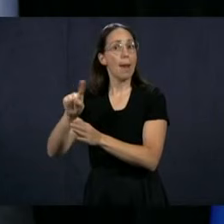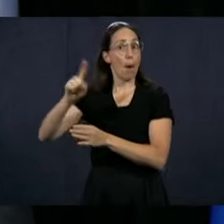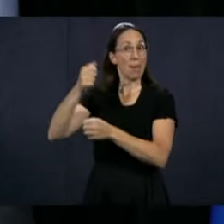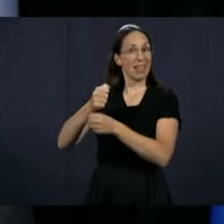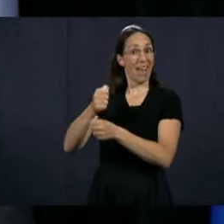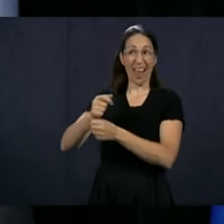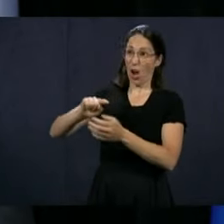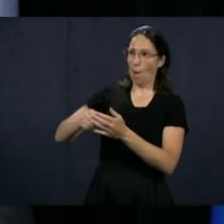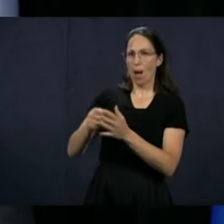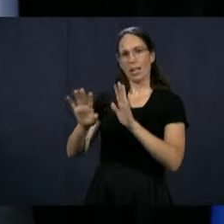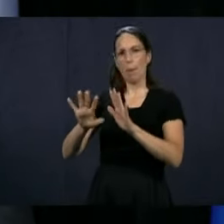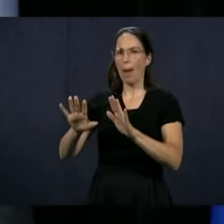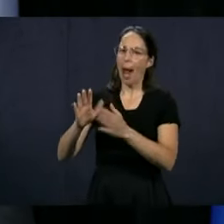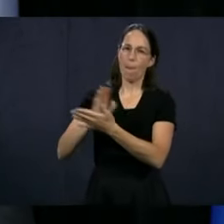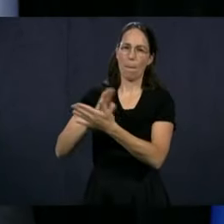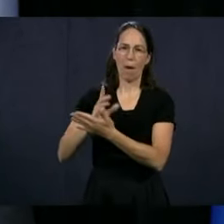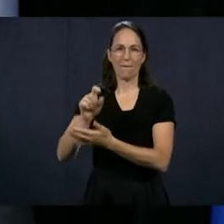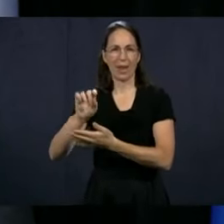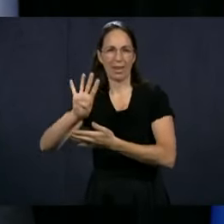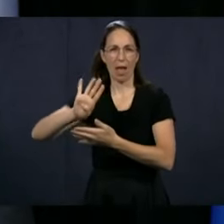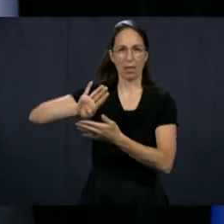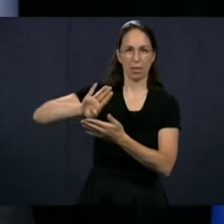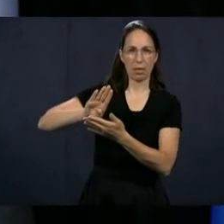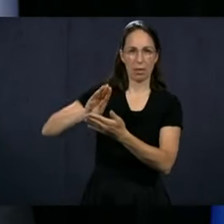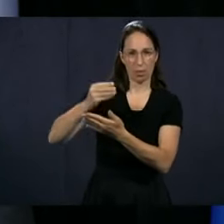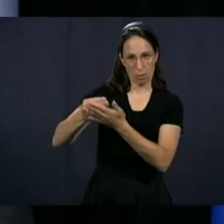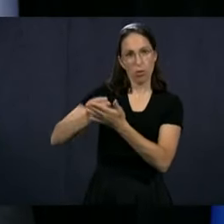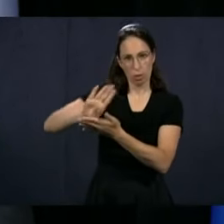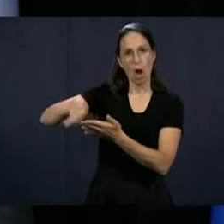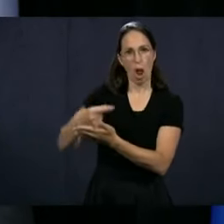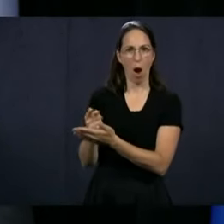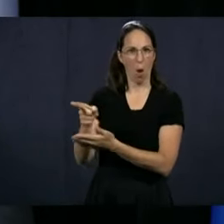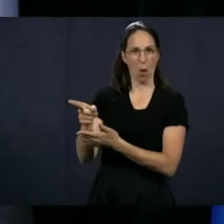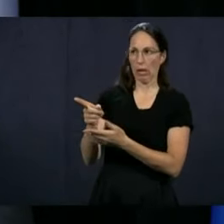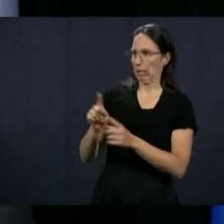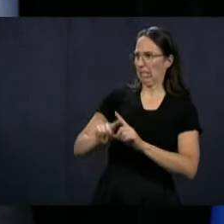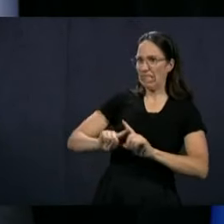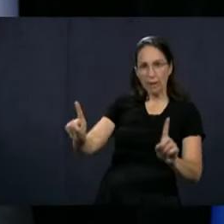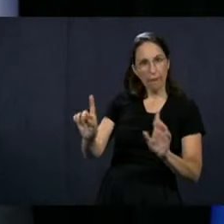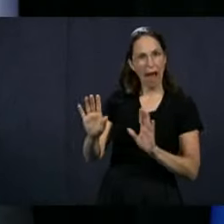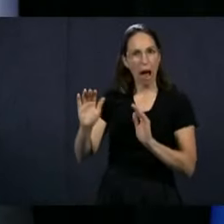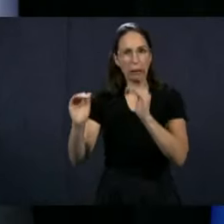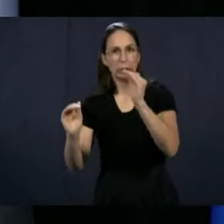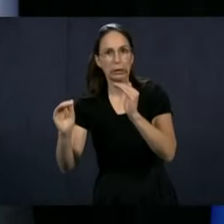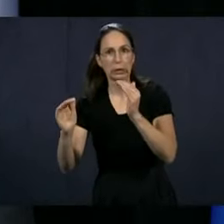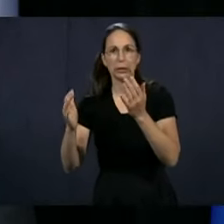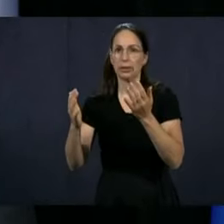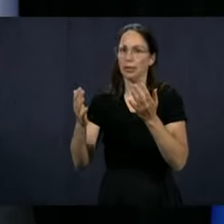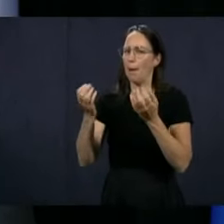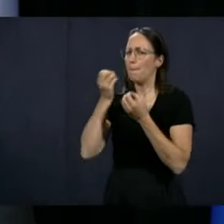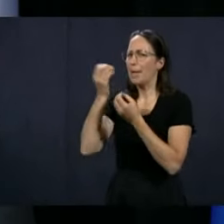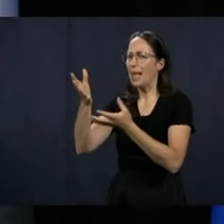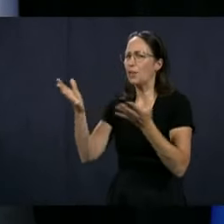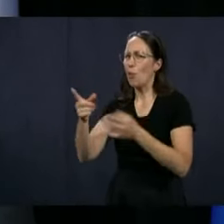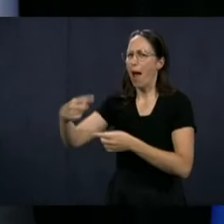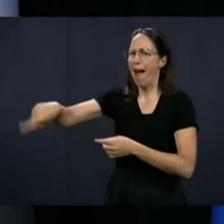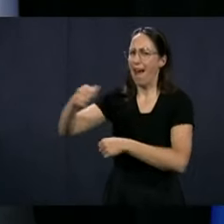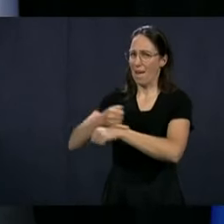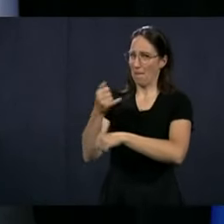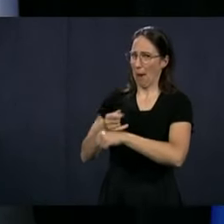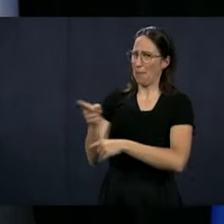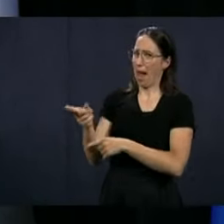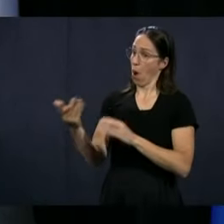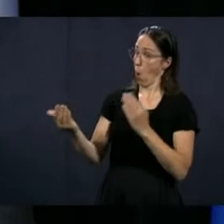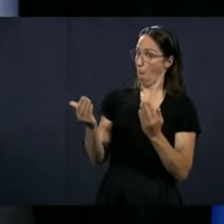$24 for a traditional nurse. So what do you say to those nurses, and do you plan on increasing their own